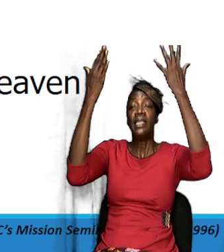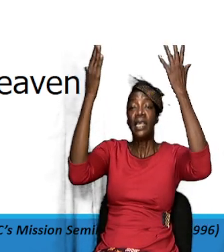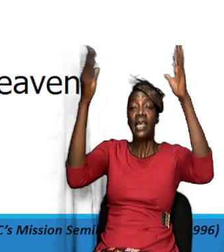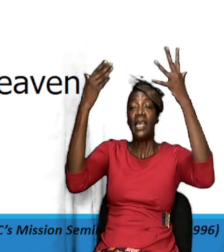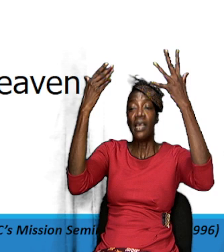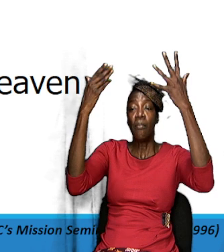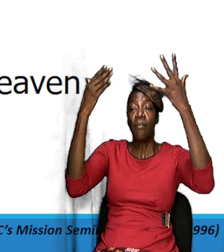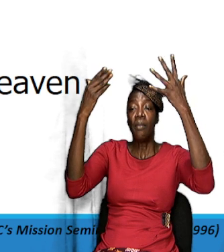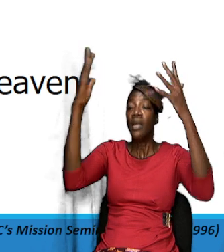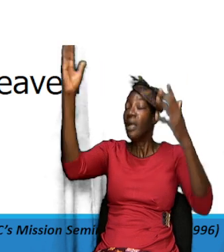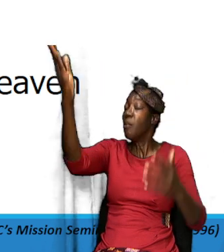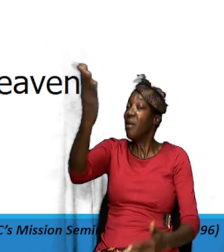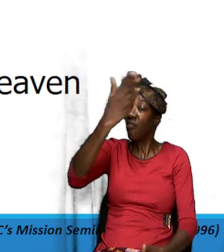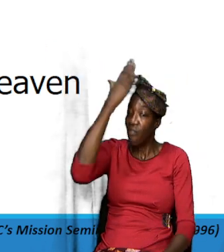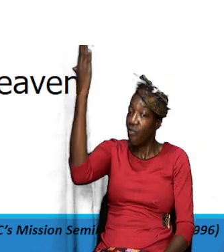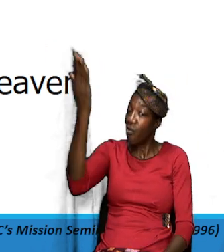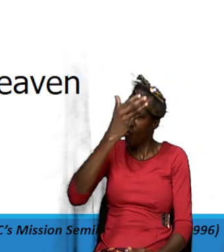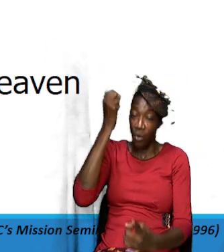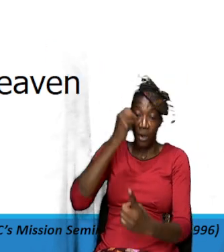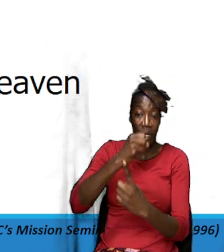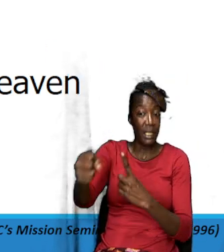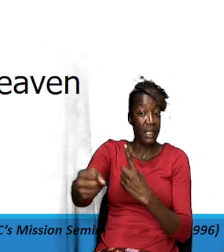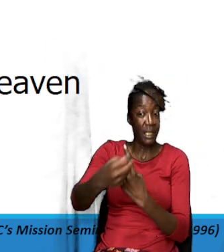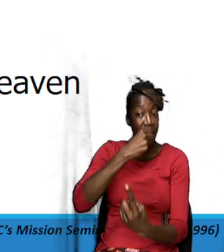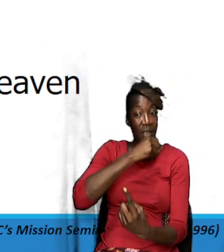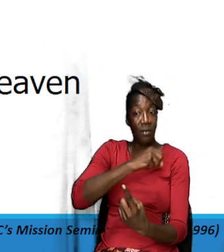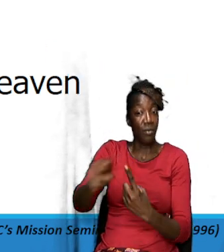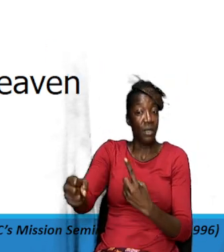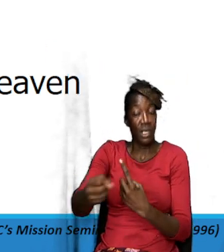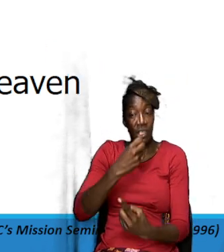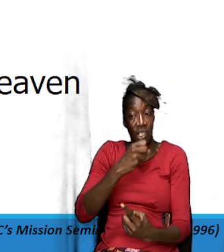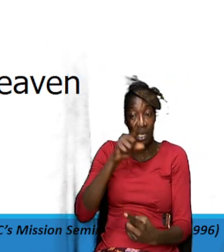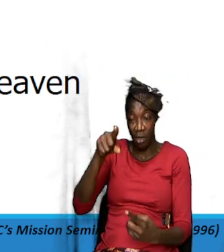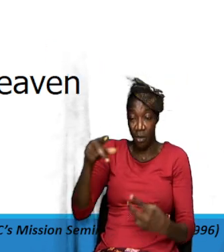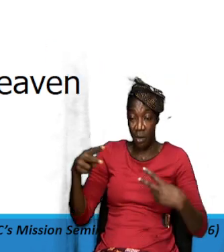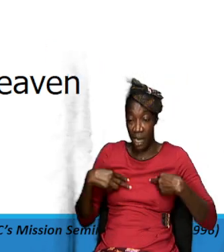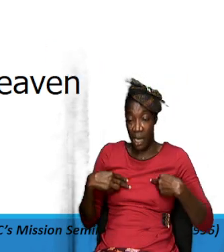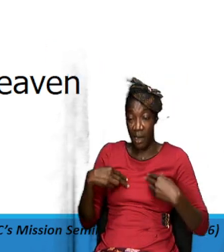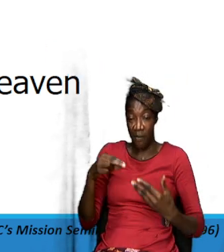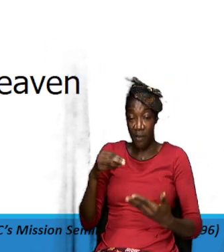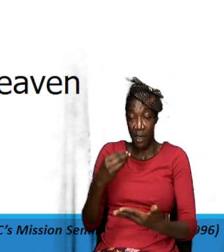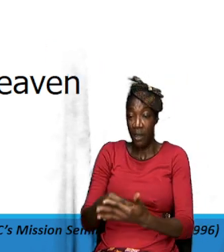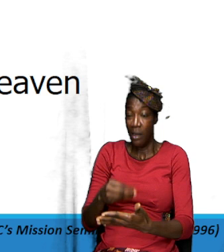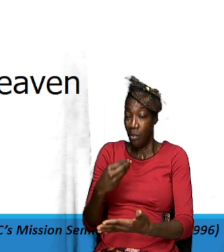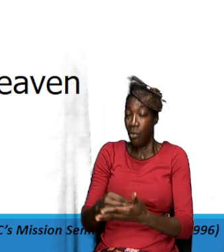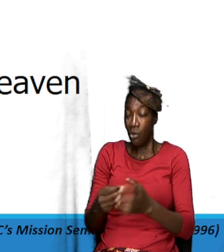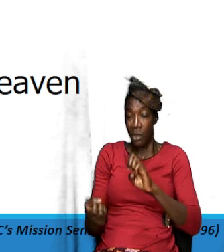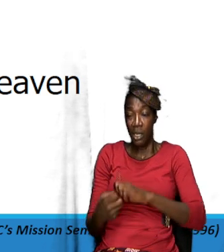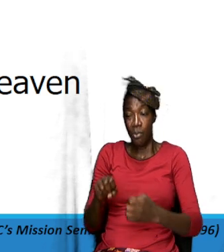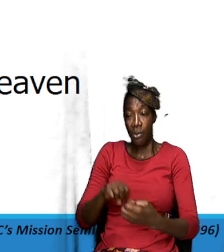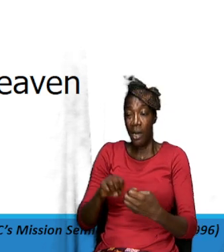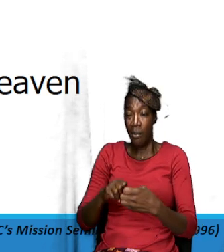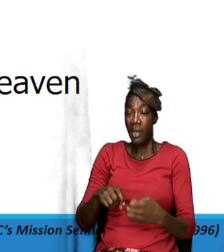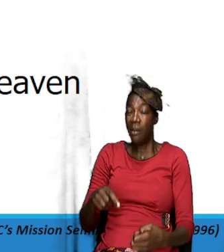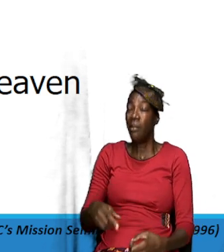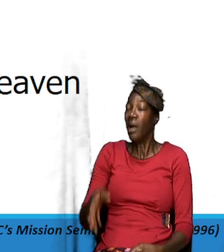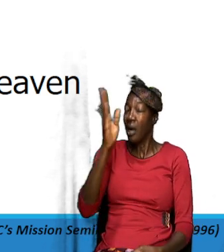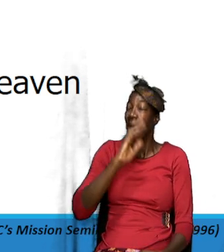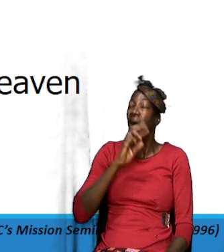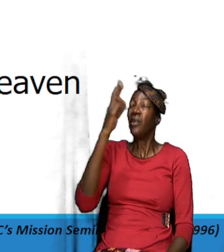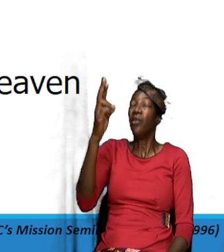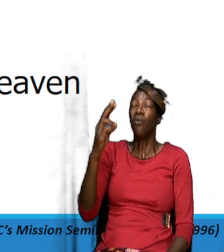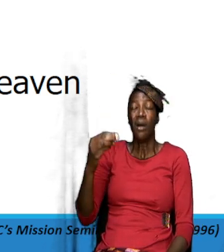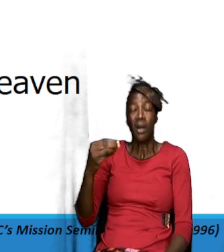light of the situation if you have financial needs you can say God you are the financial controller